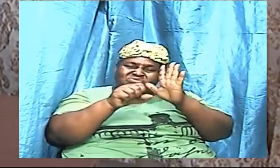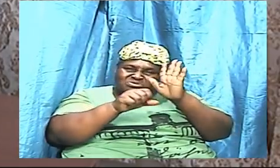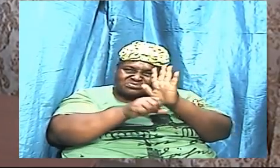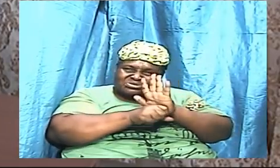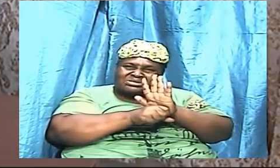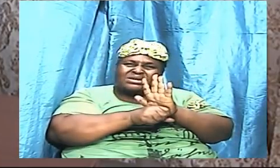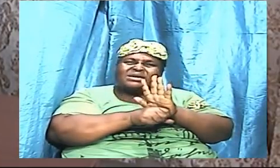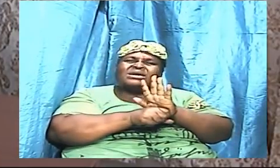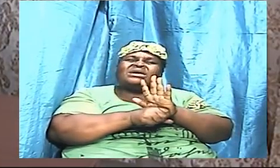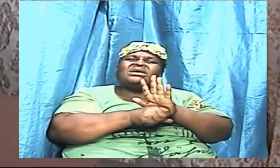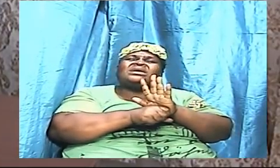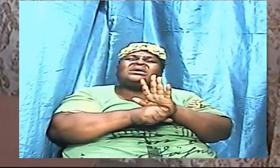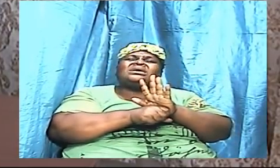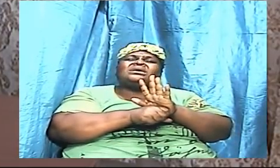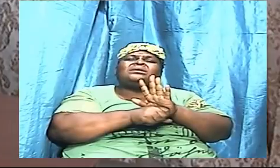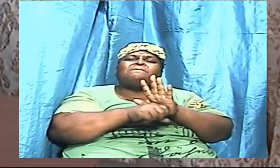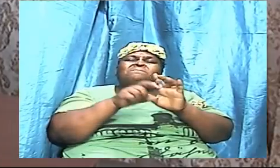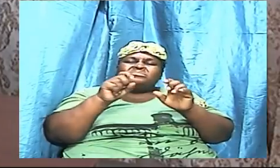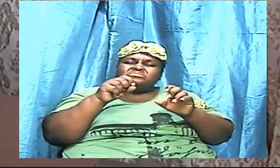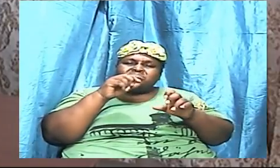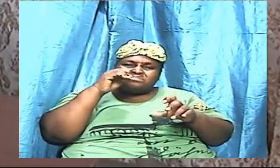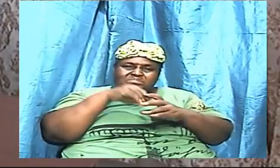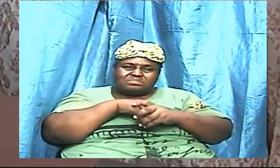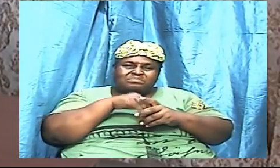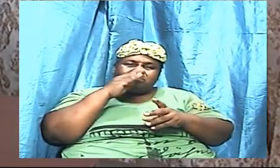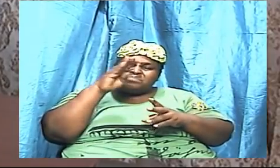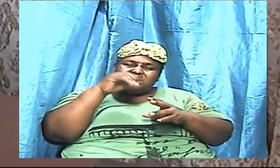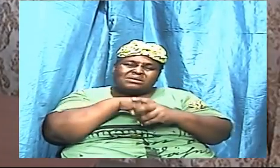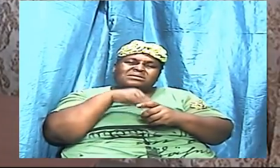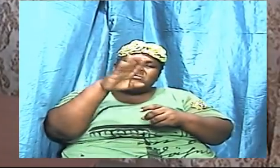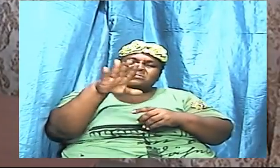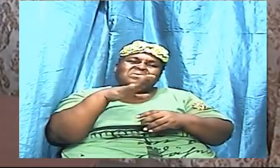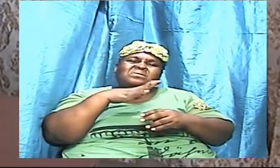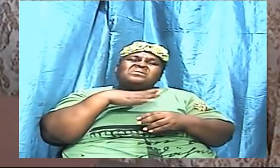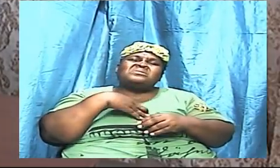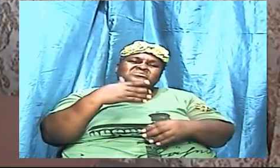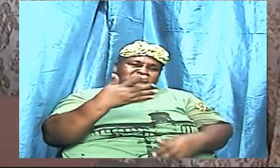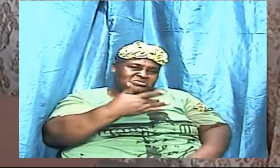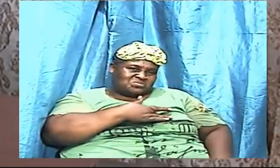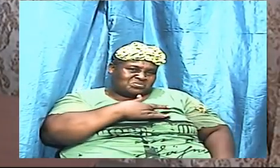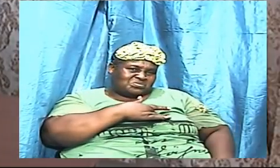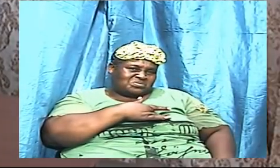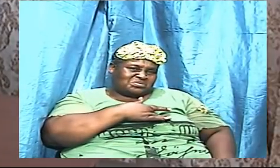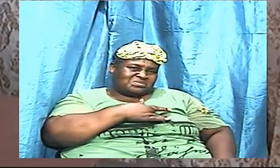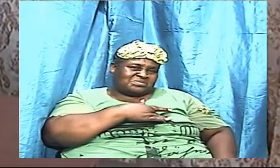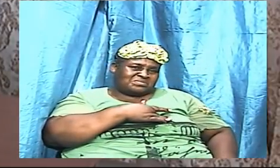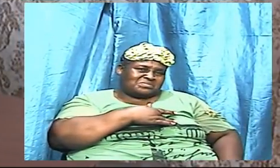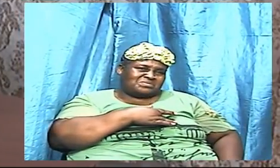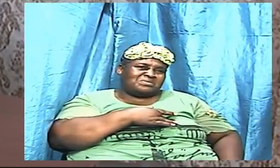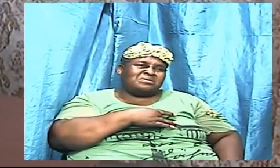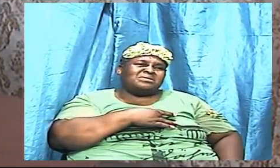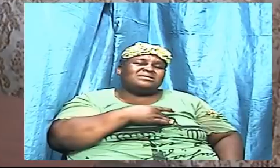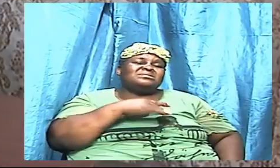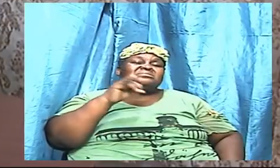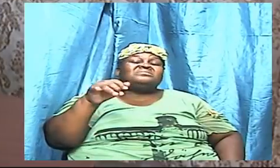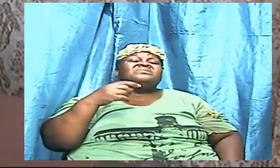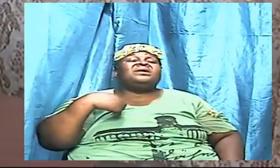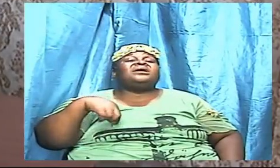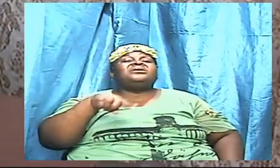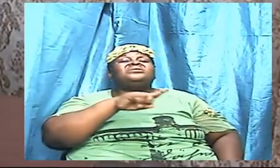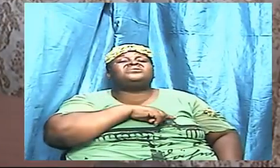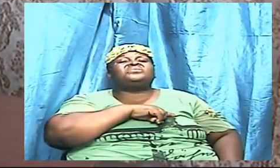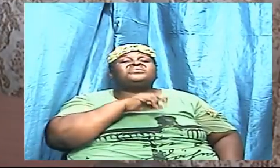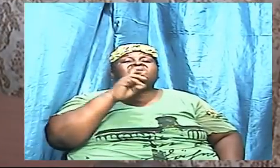that must be in your system and that we can at least have for the time being that we are going to